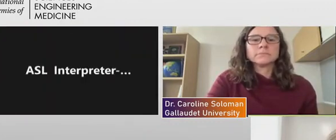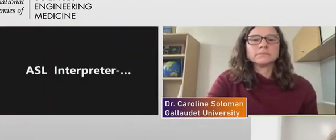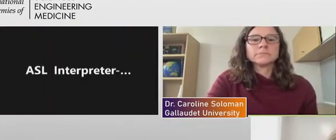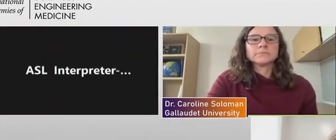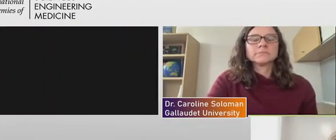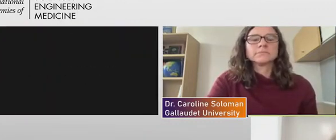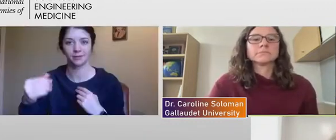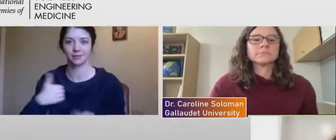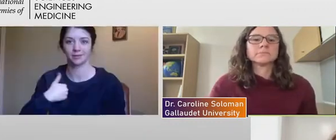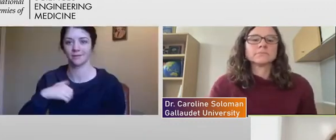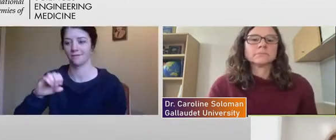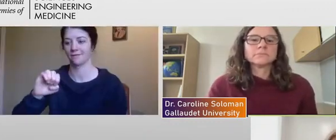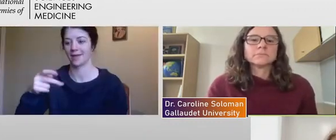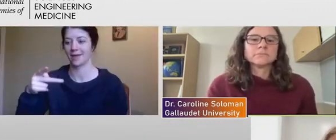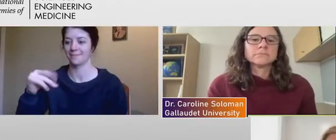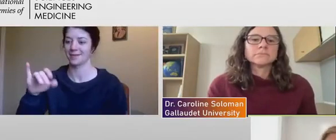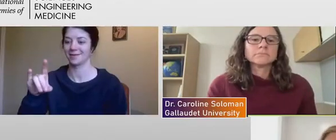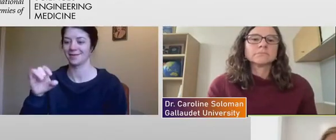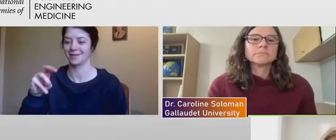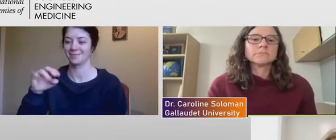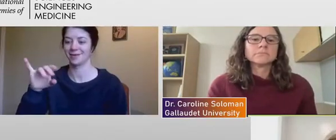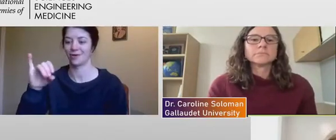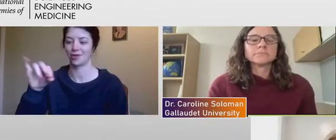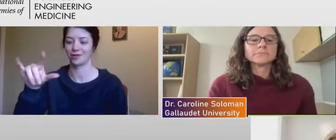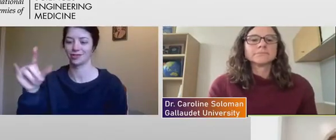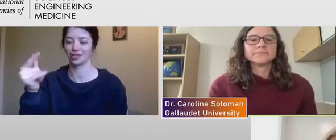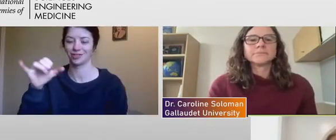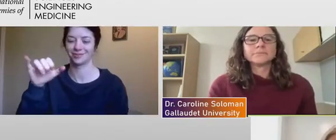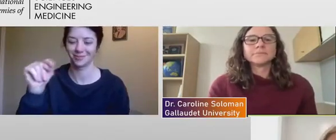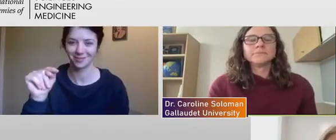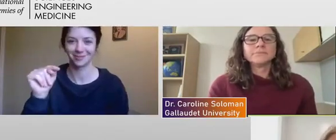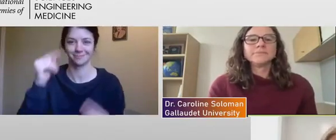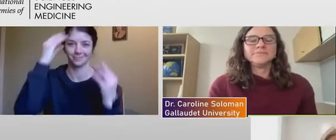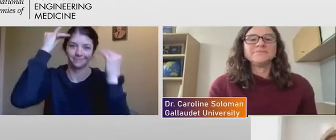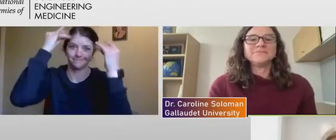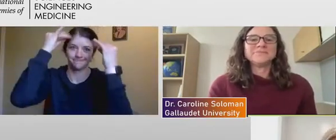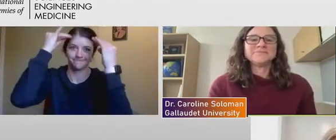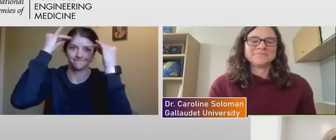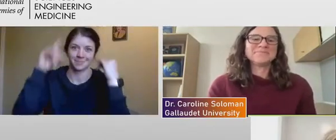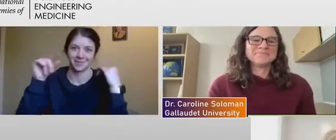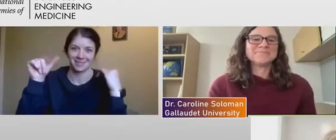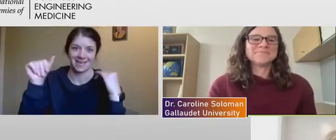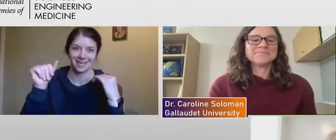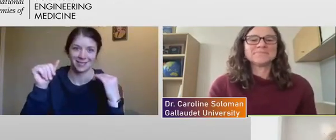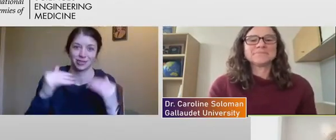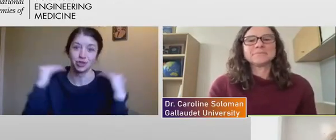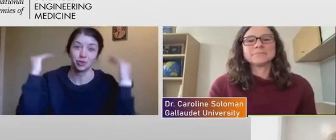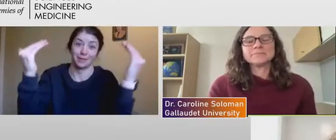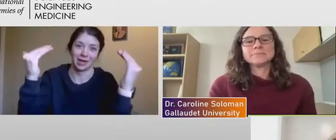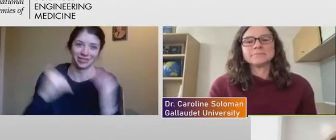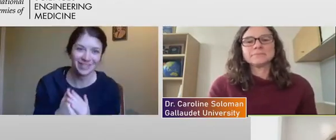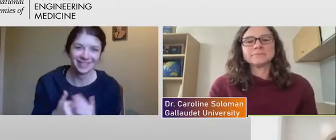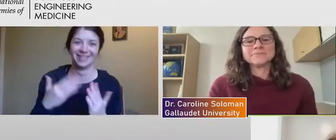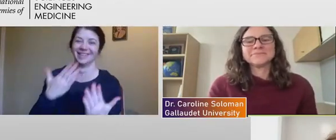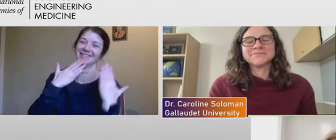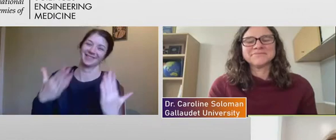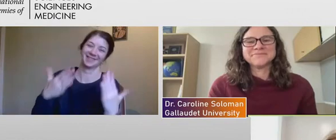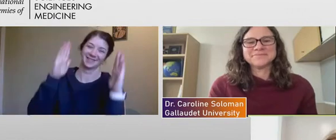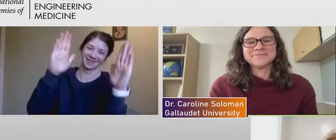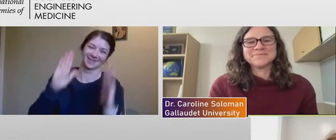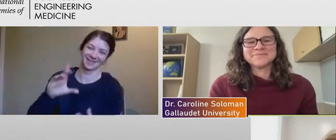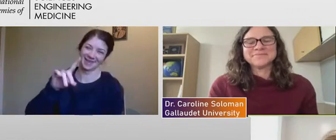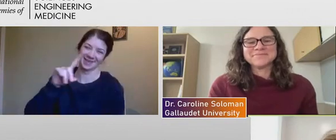about data far too much, this is a great question. So thank you for whoever asked it. Um, data accessibility